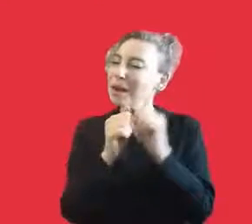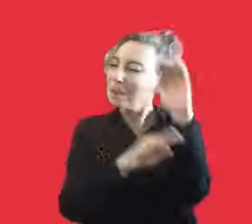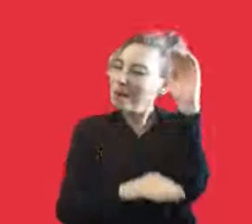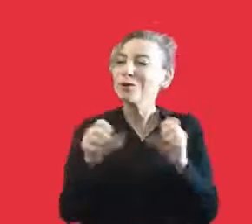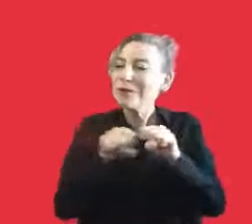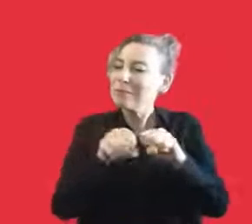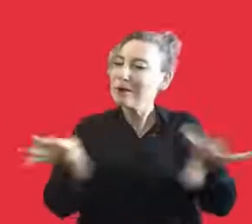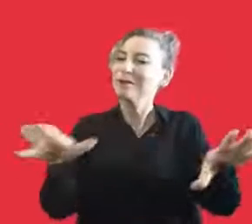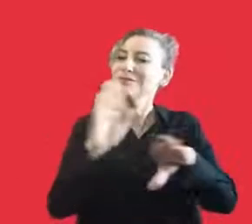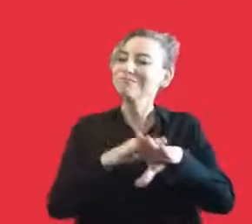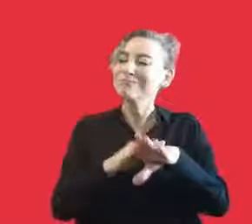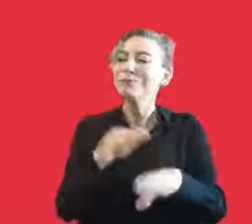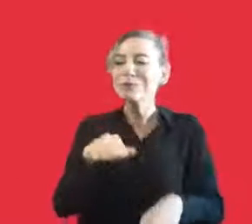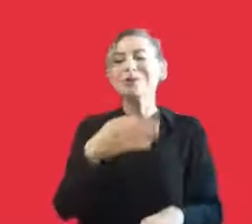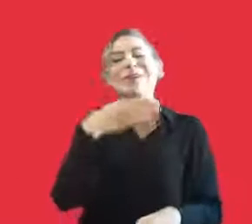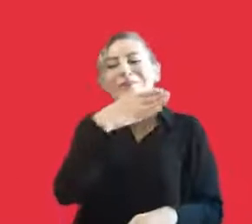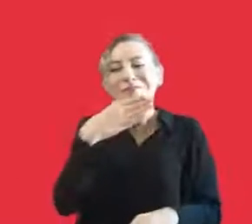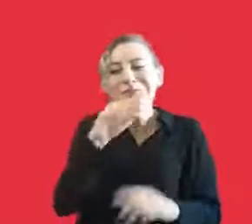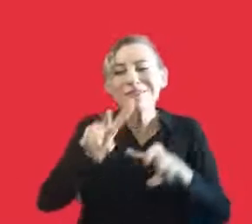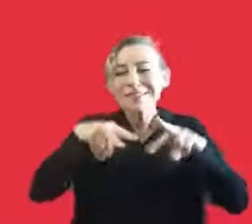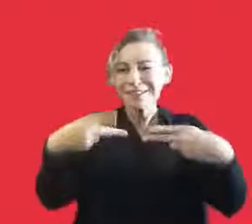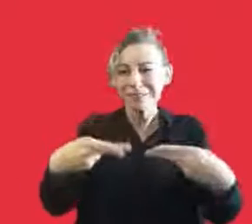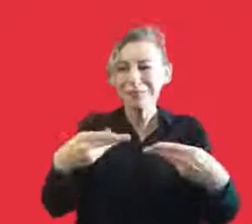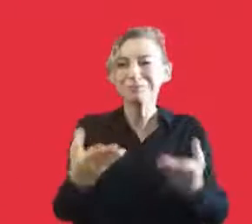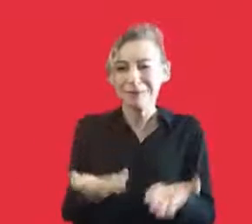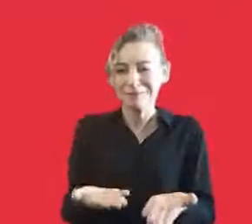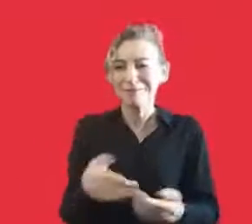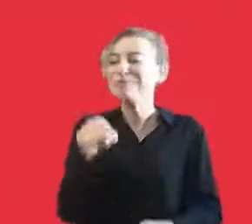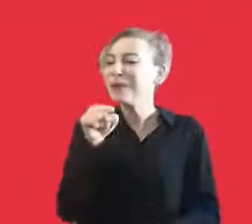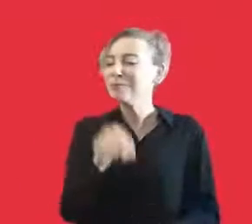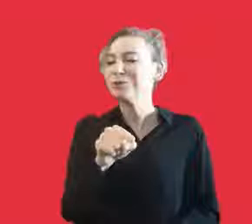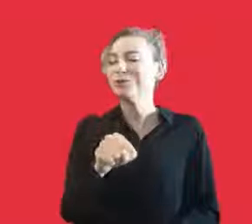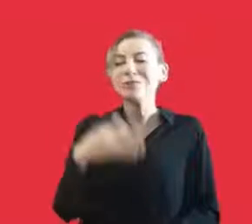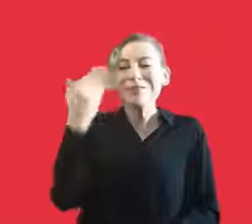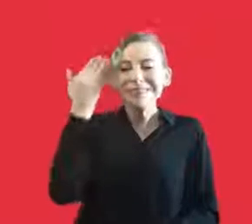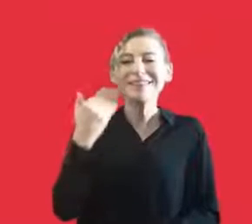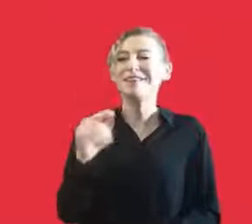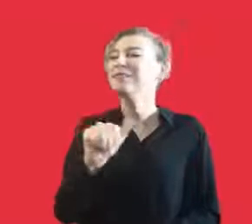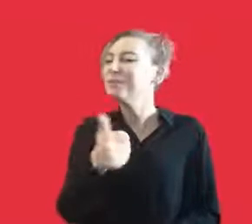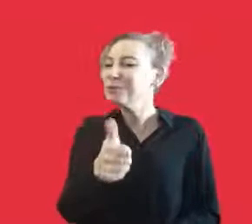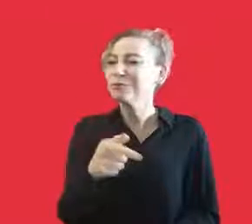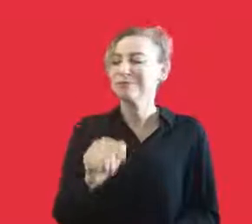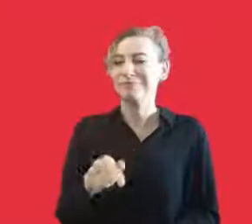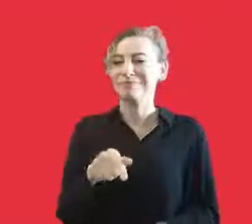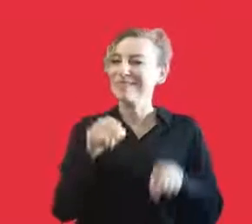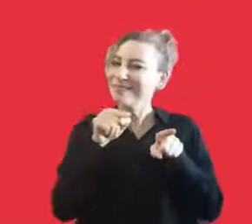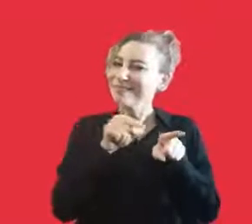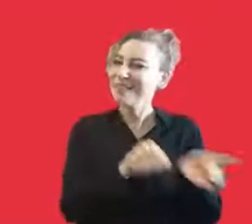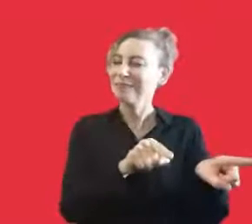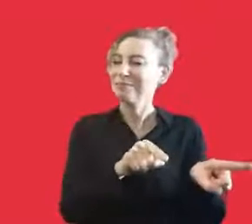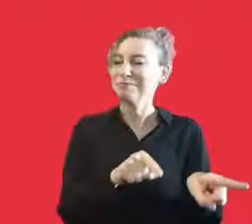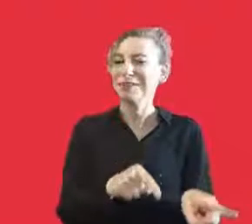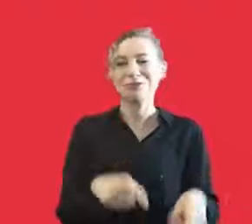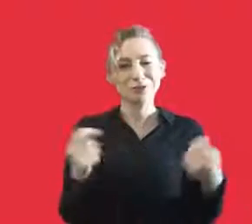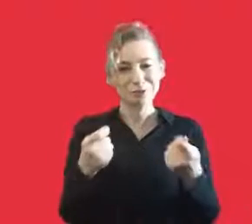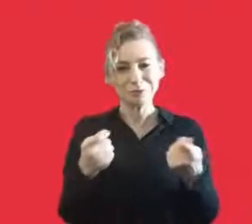as possible so that we can share and we can turn this into an advantage. That's why this has been an enjoyable day and I have